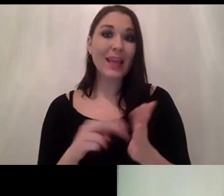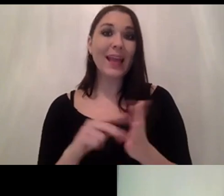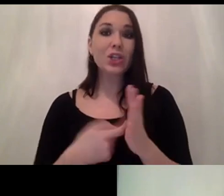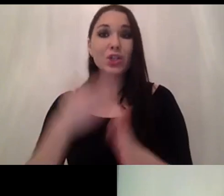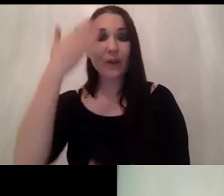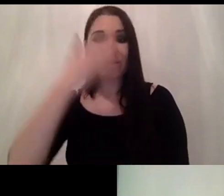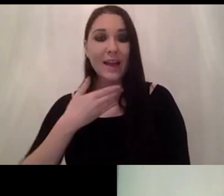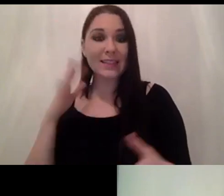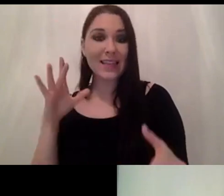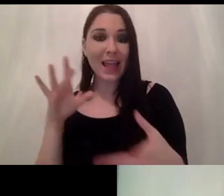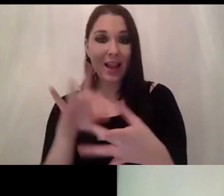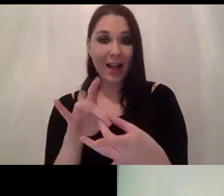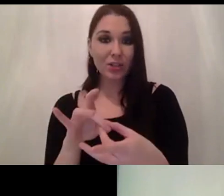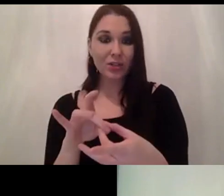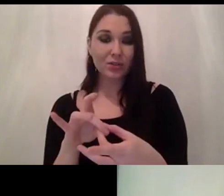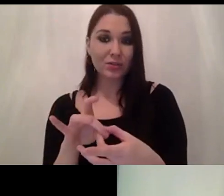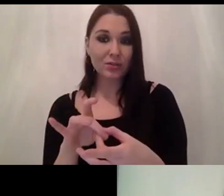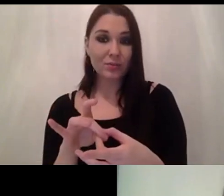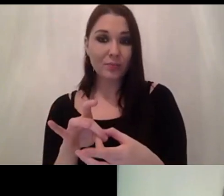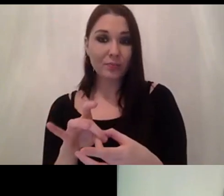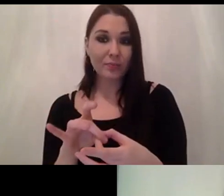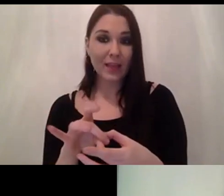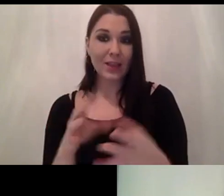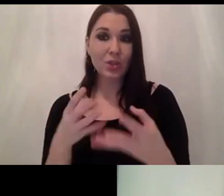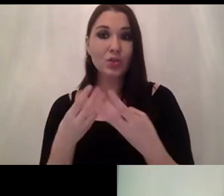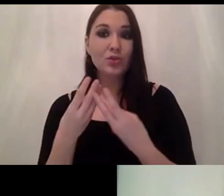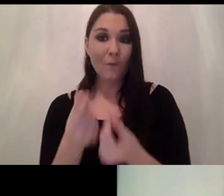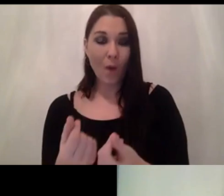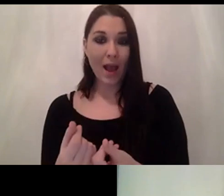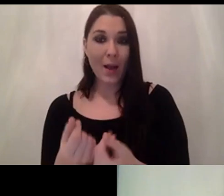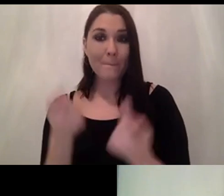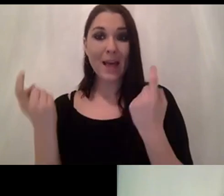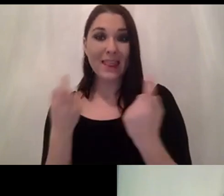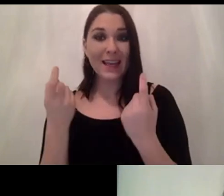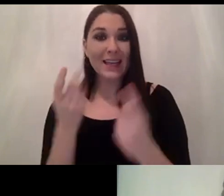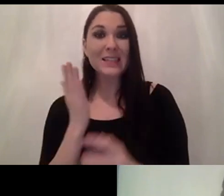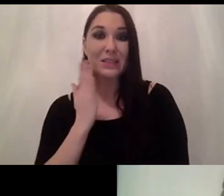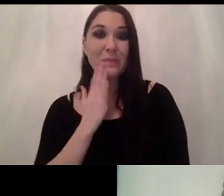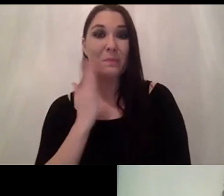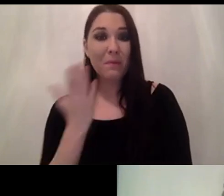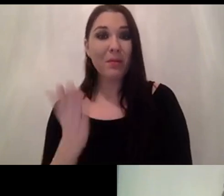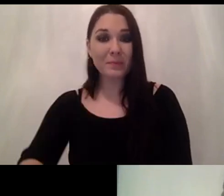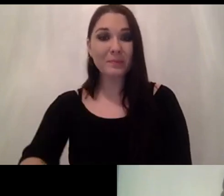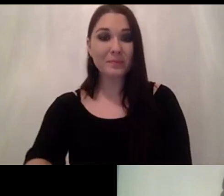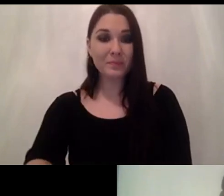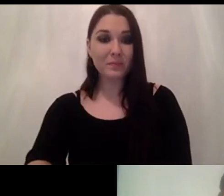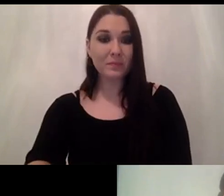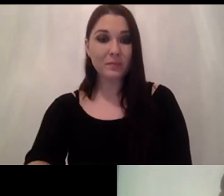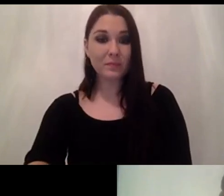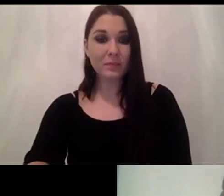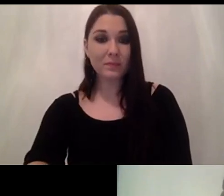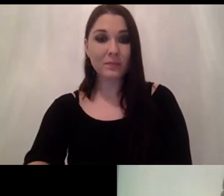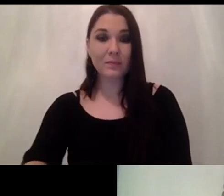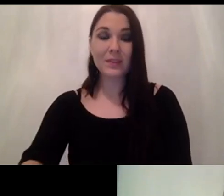connectors and and the software i think is pretty straightforward to work with to be honest i don't know